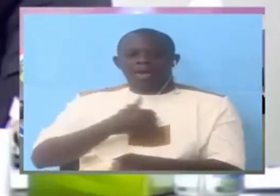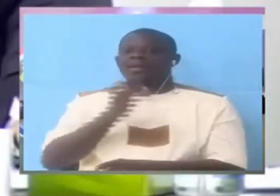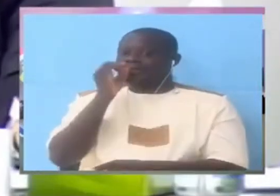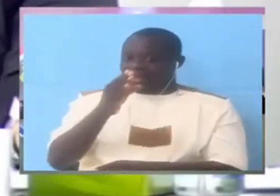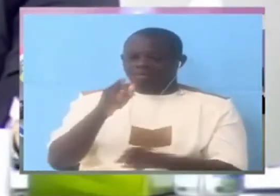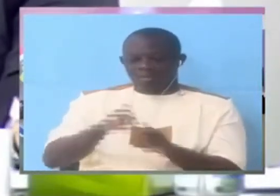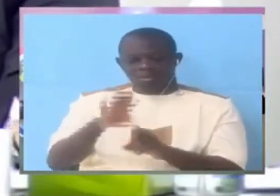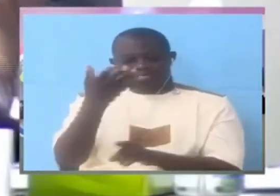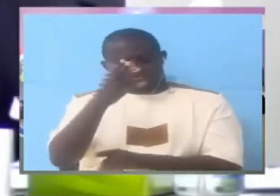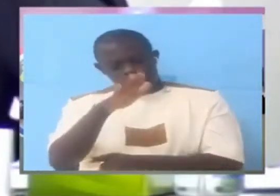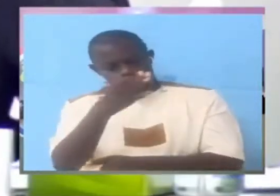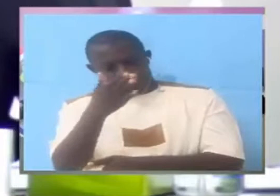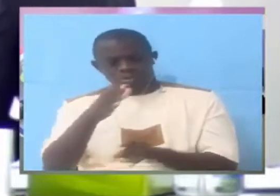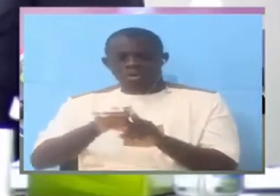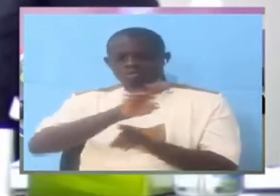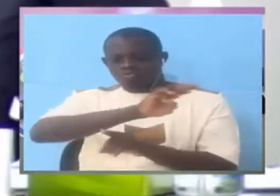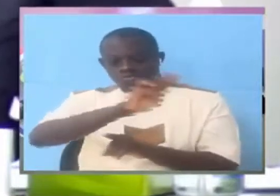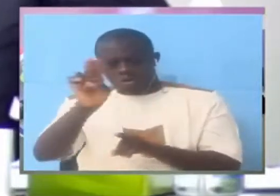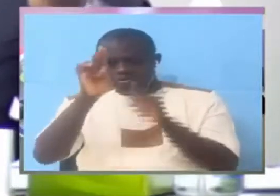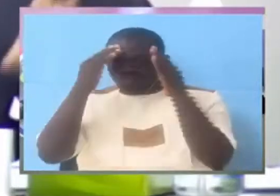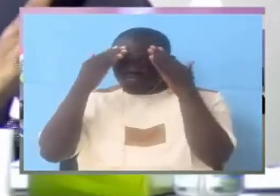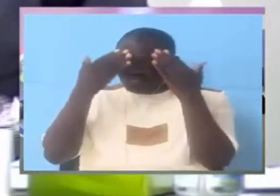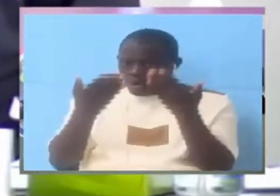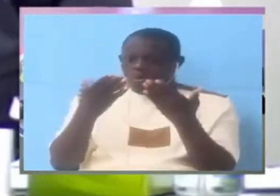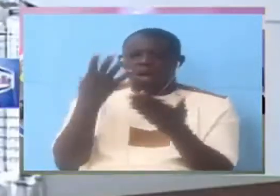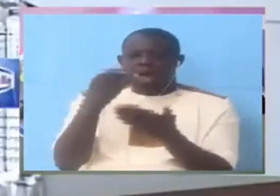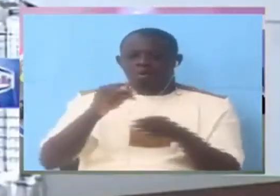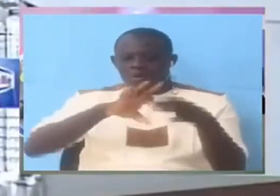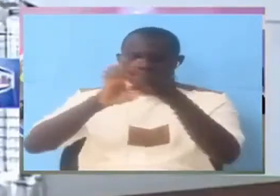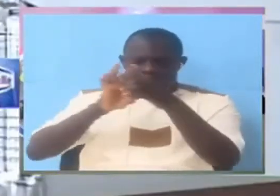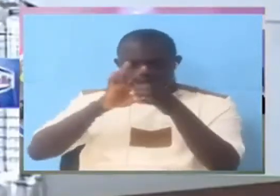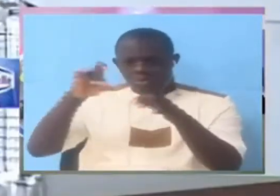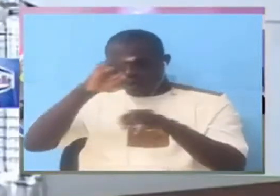how the organization worked and